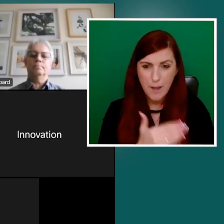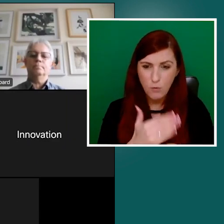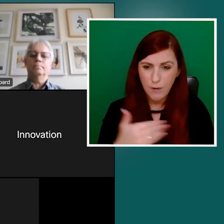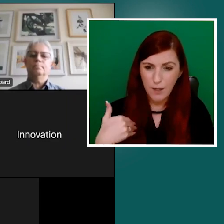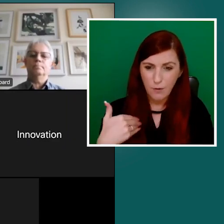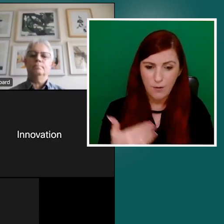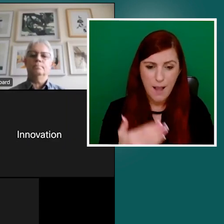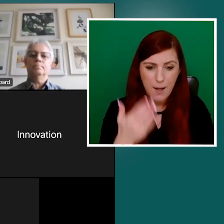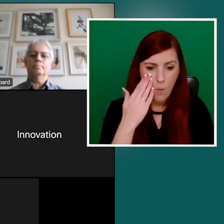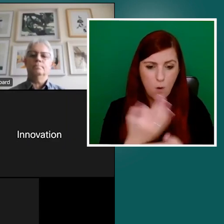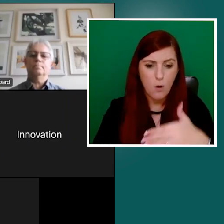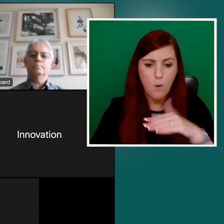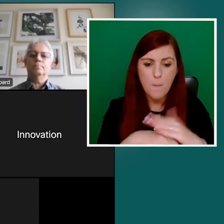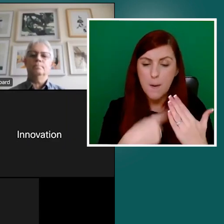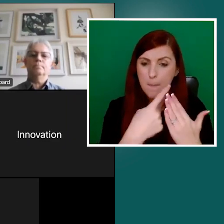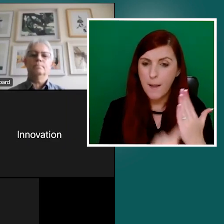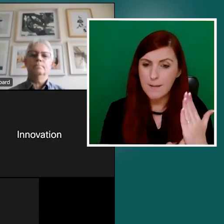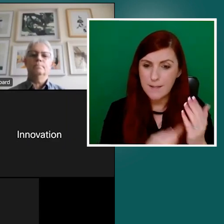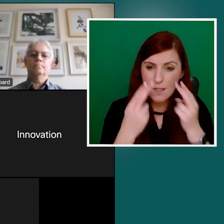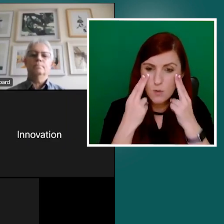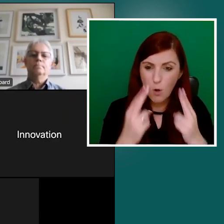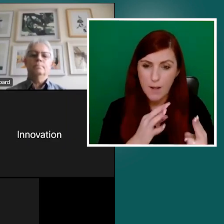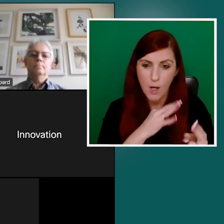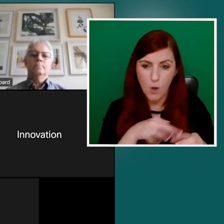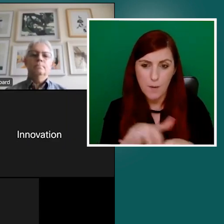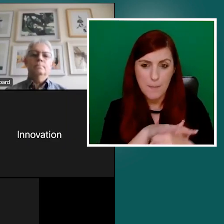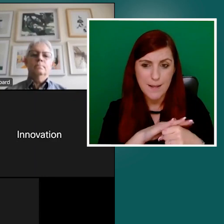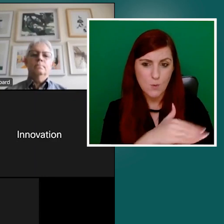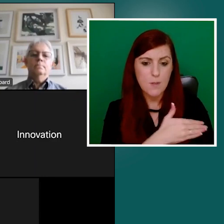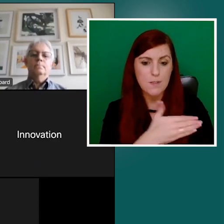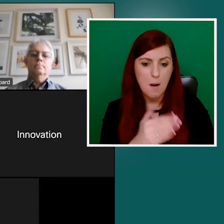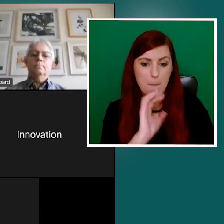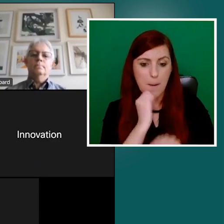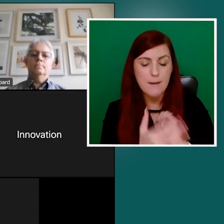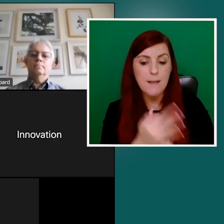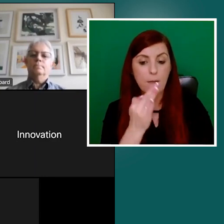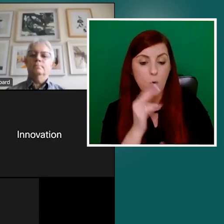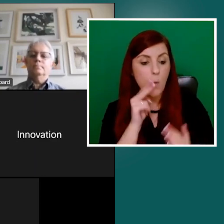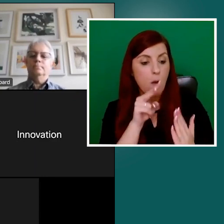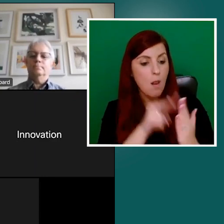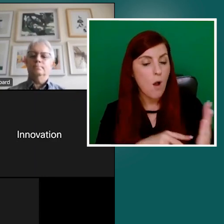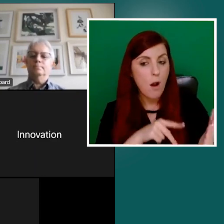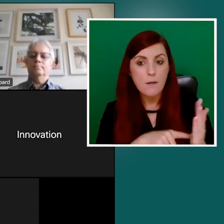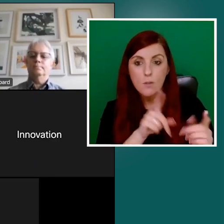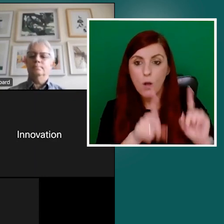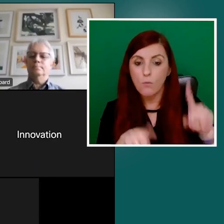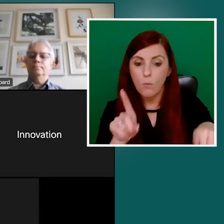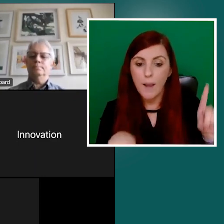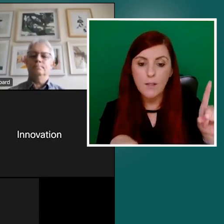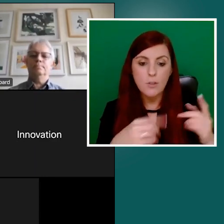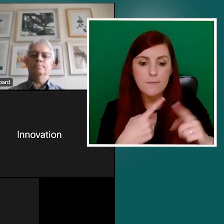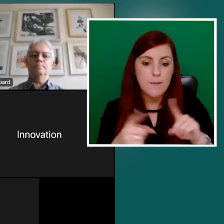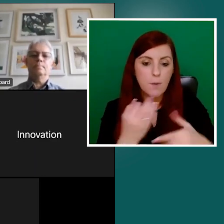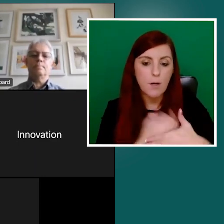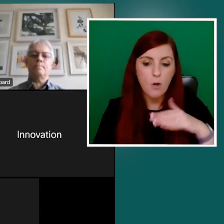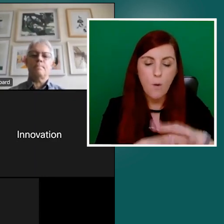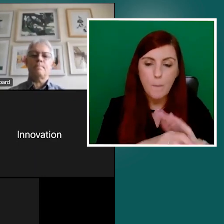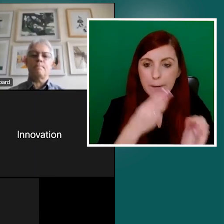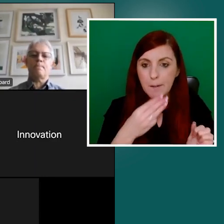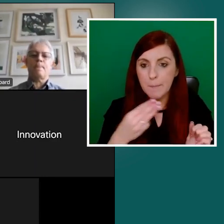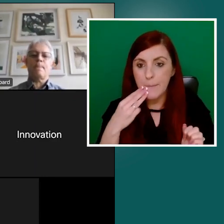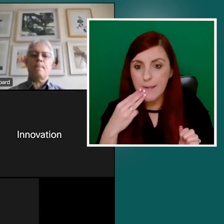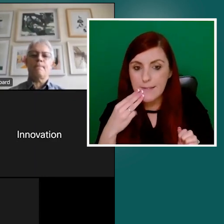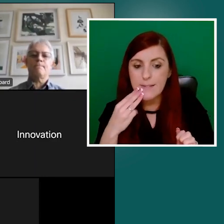Because if you do look at a range of, I suppose, government commitments, um, you know, currently we have the wellbeing